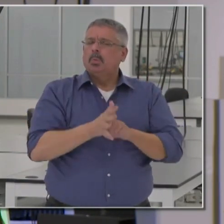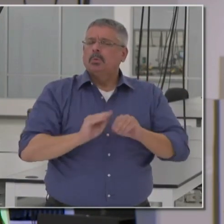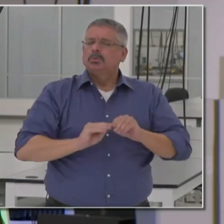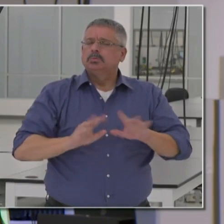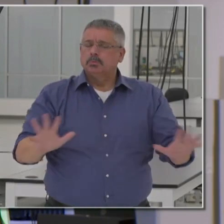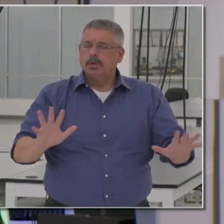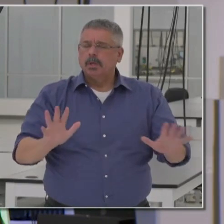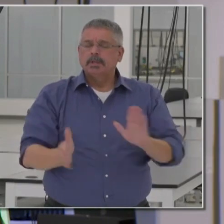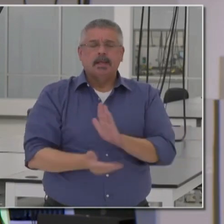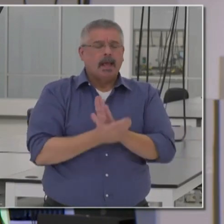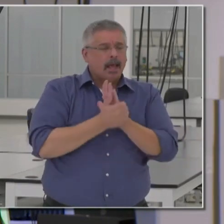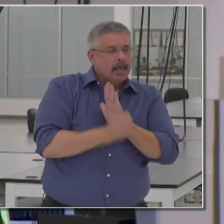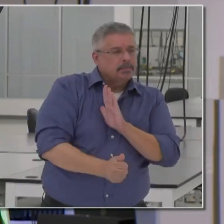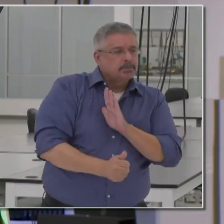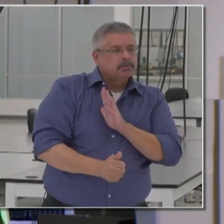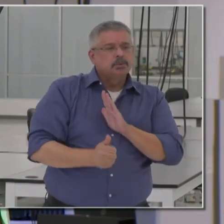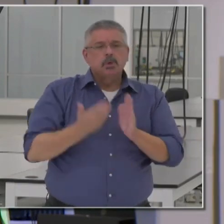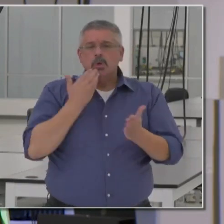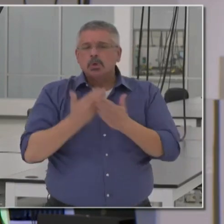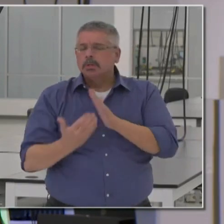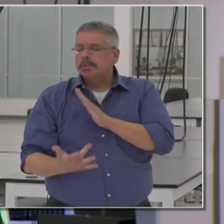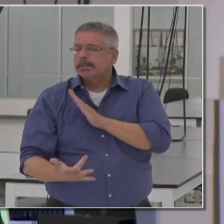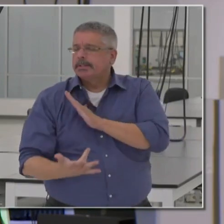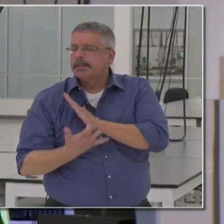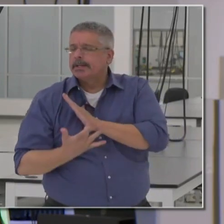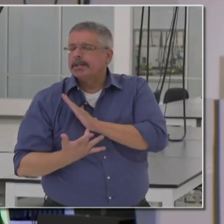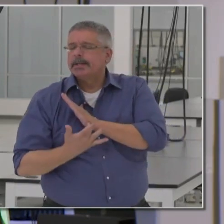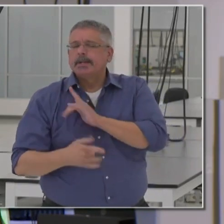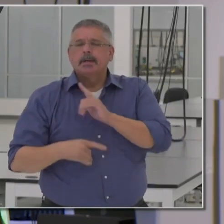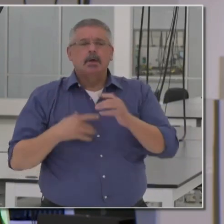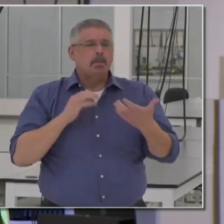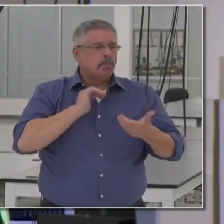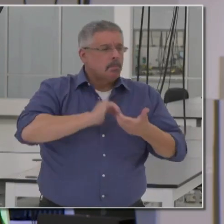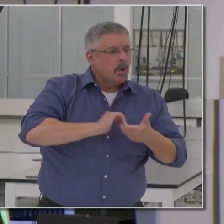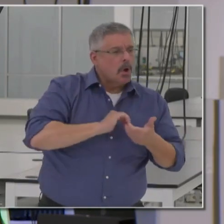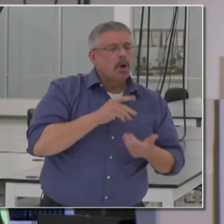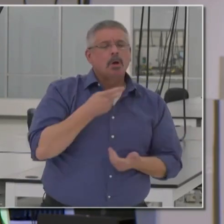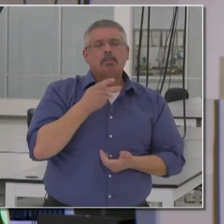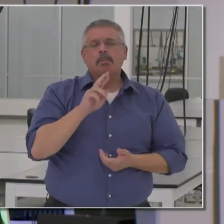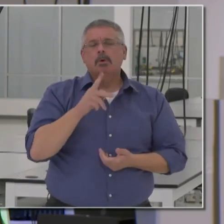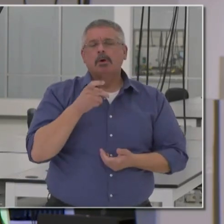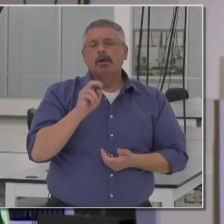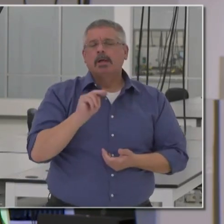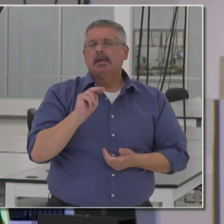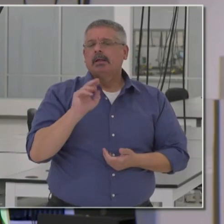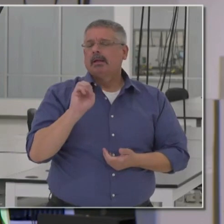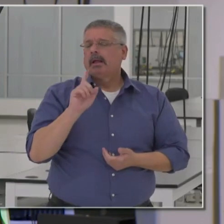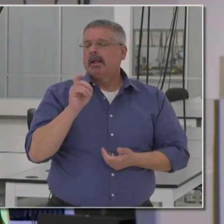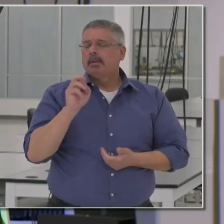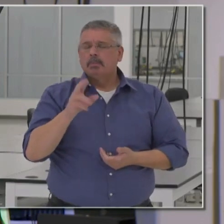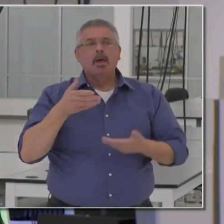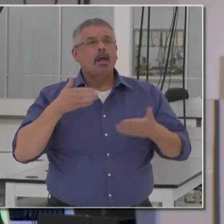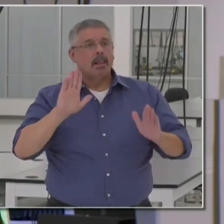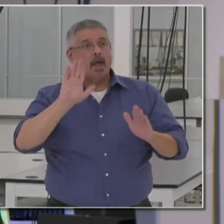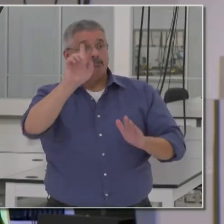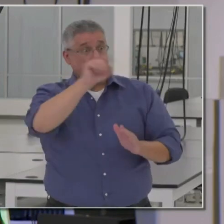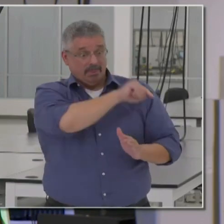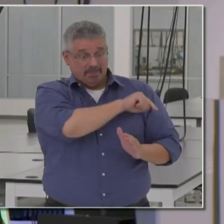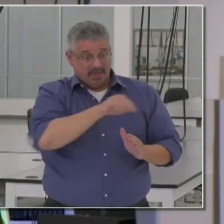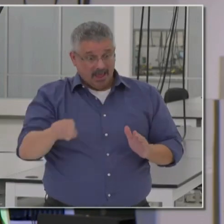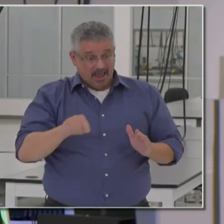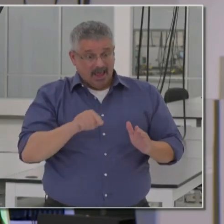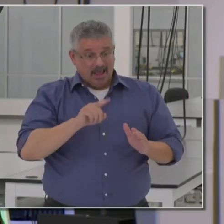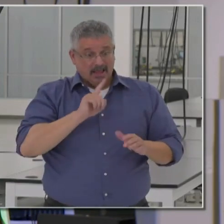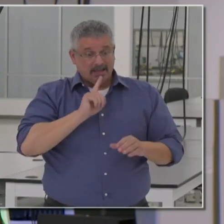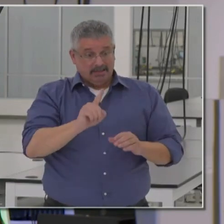Expertise, great technology, partners like Culler, partners like Perk and Elmer allow for those protocols to be advanced